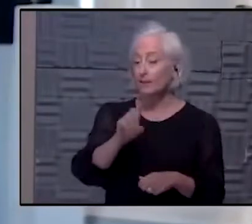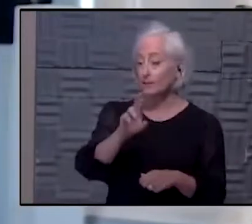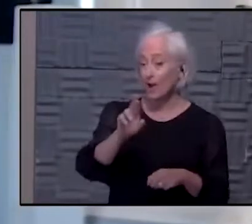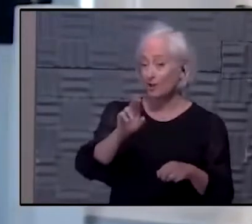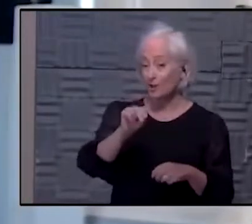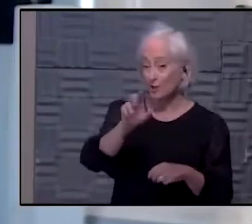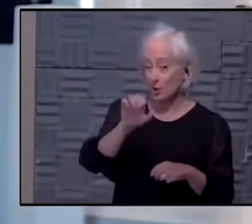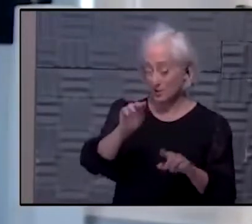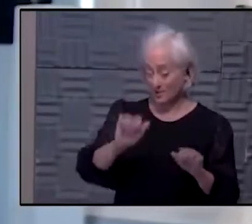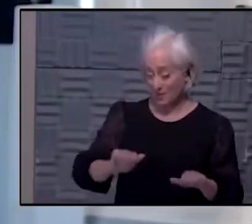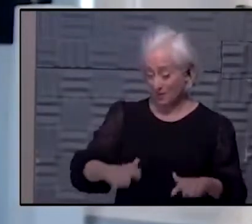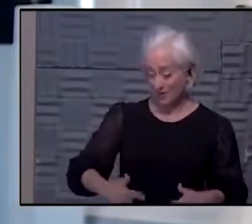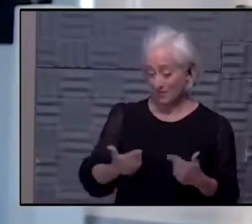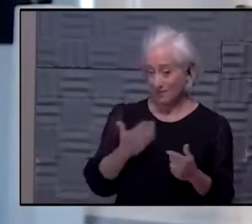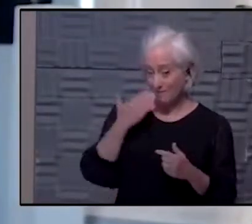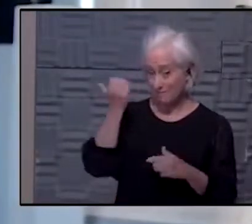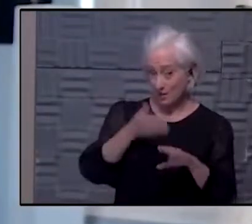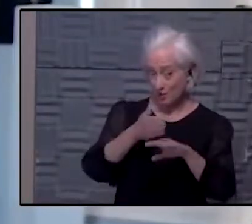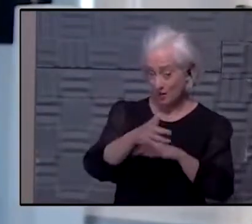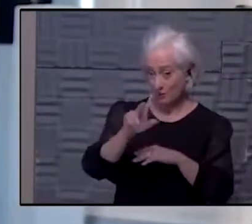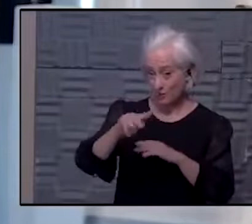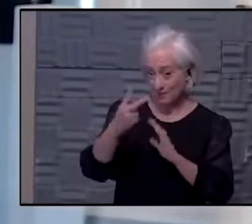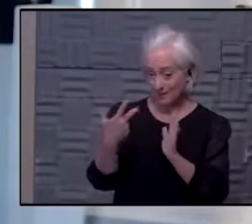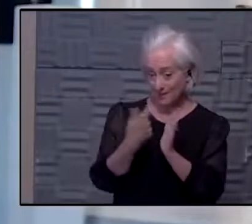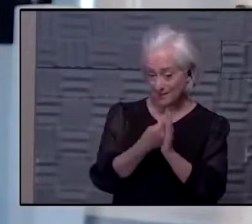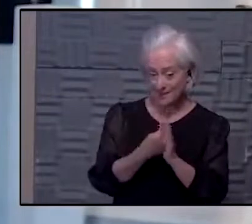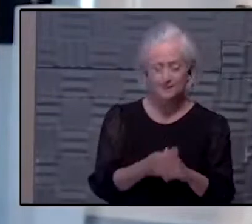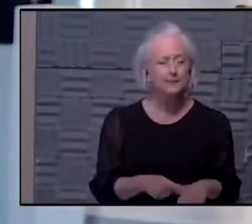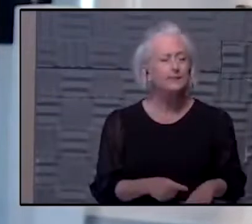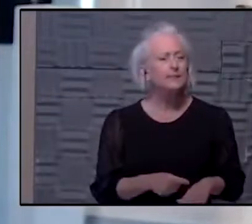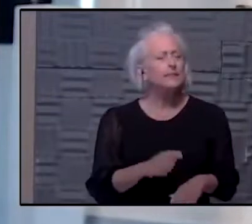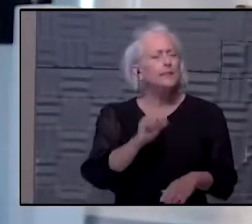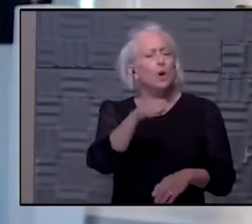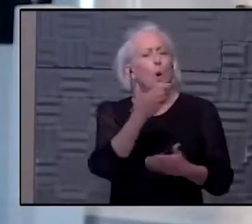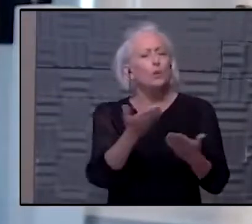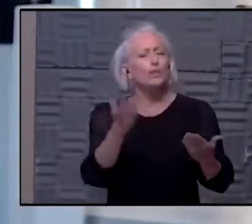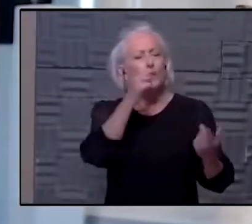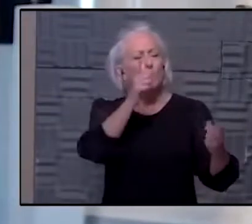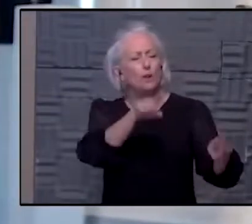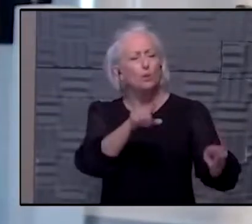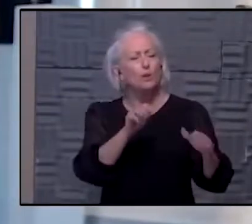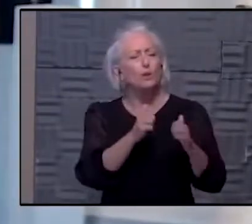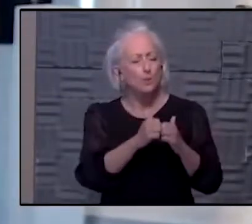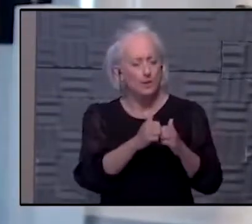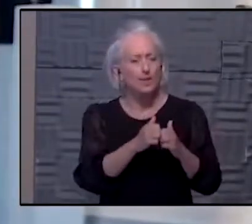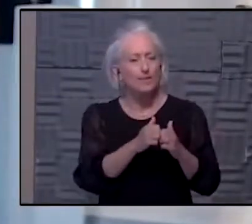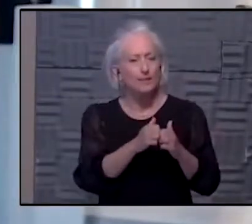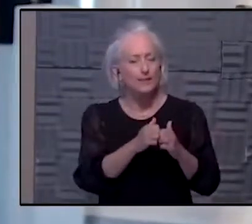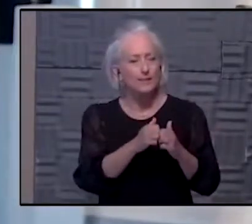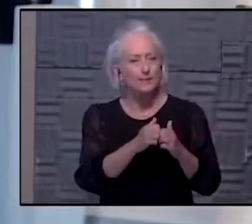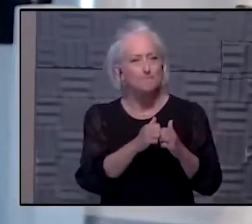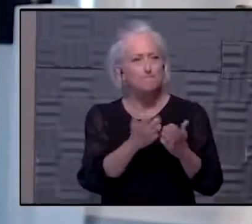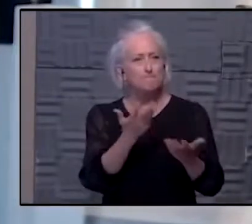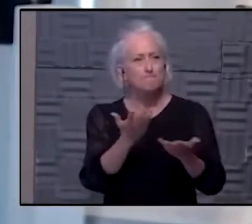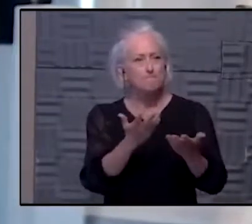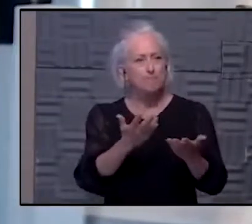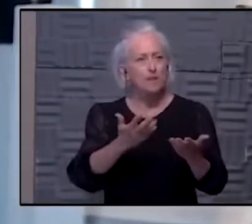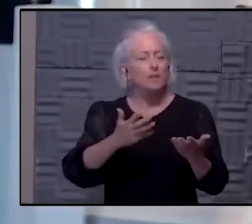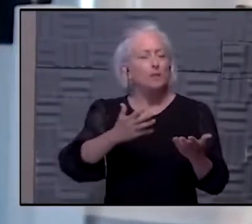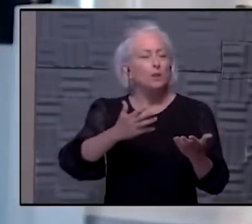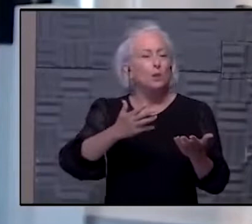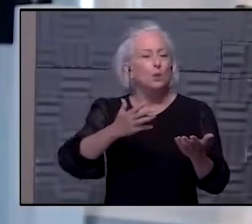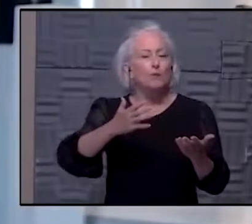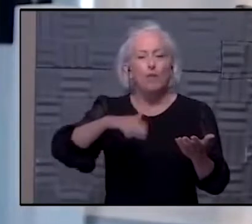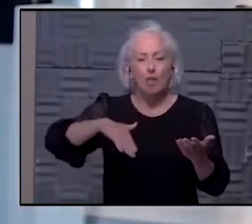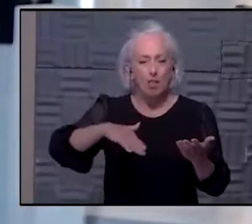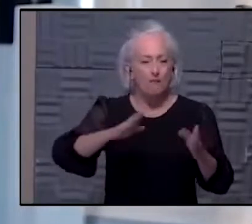Yeah, the only thing I'll agree with him on from what you've quoted anyway is that we haven't been able to open up